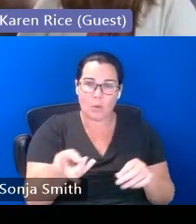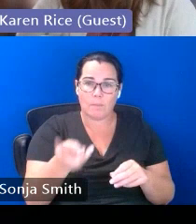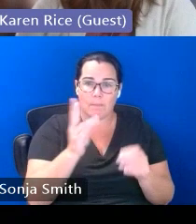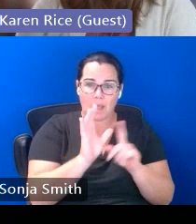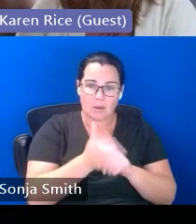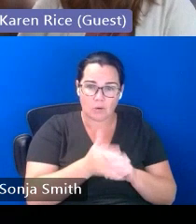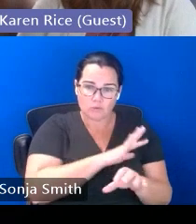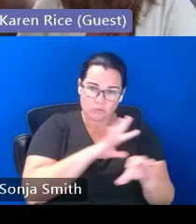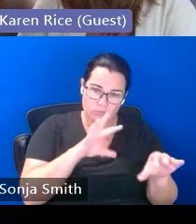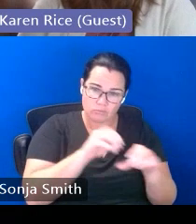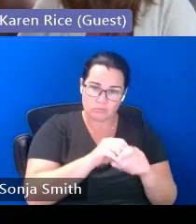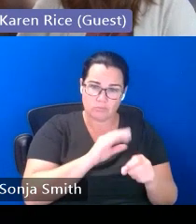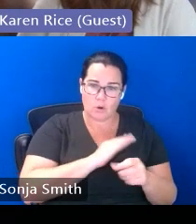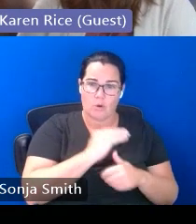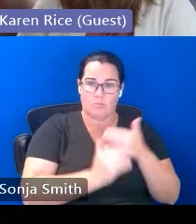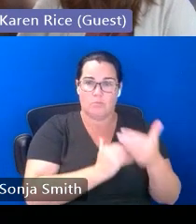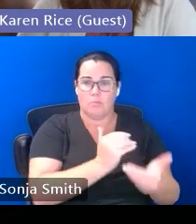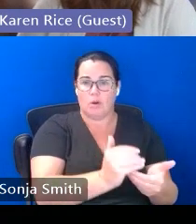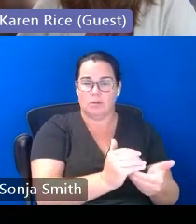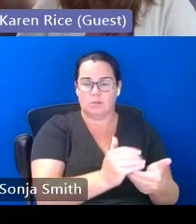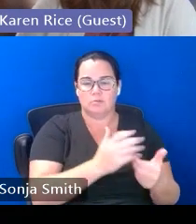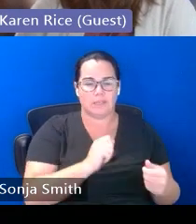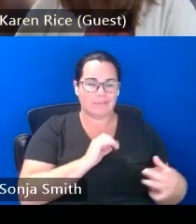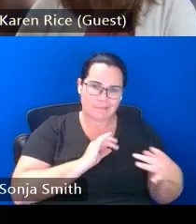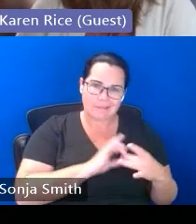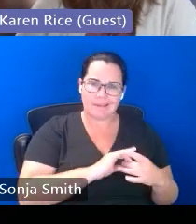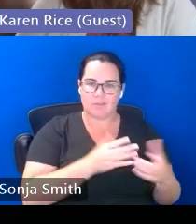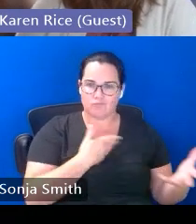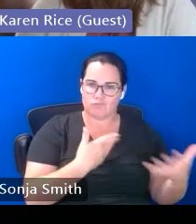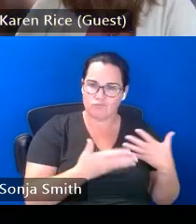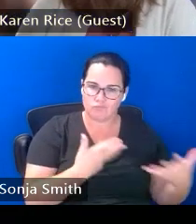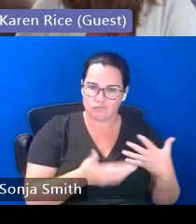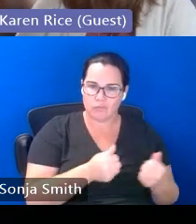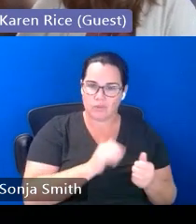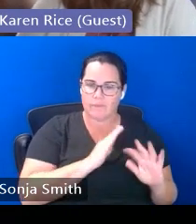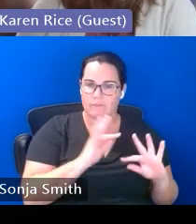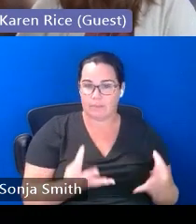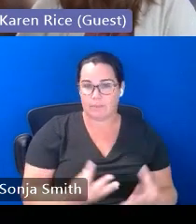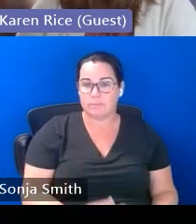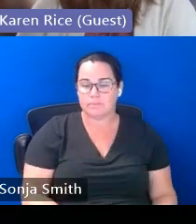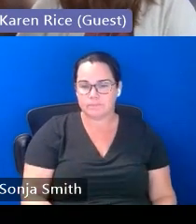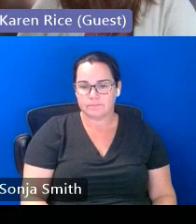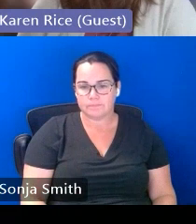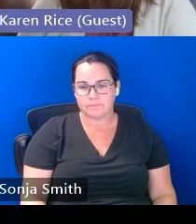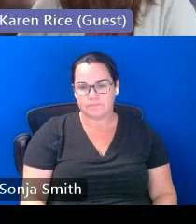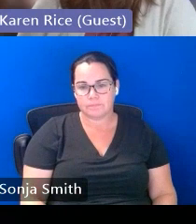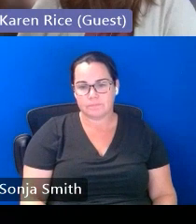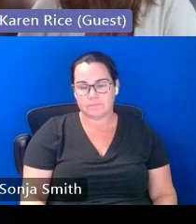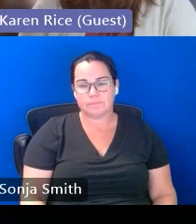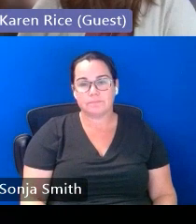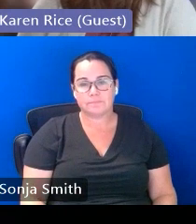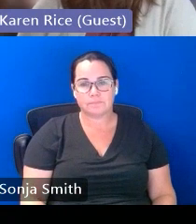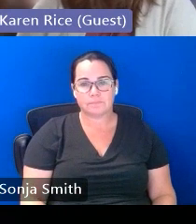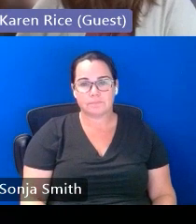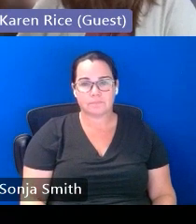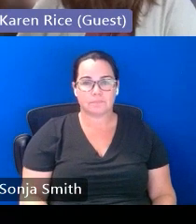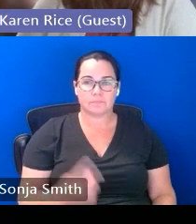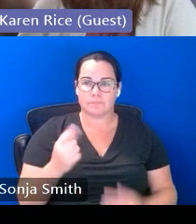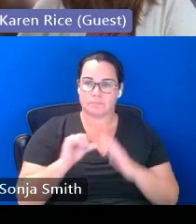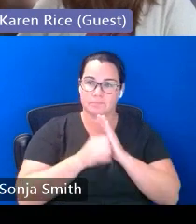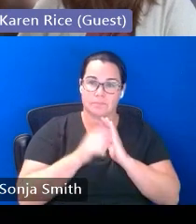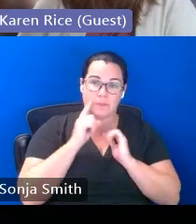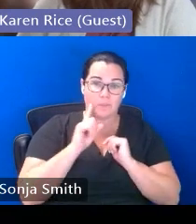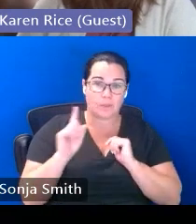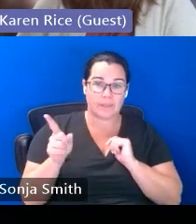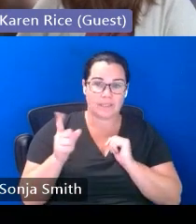our process to connect with and talk with our families um one thing i want to highlight in particular on this slide is sponsors